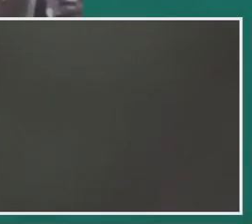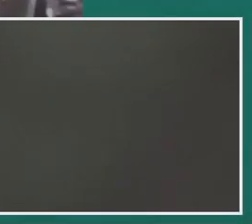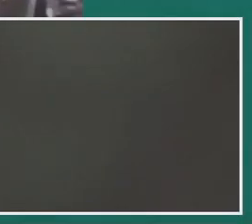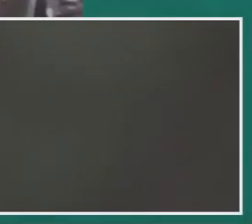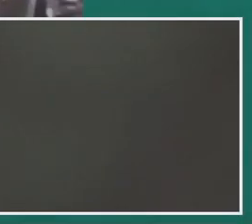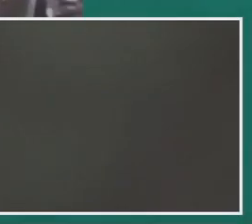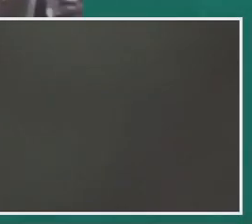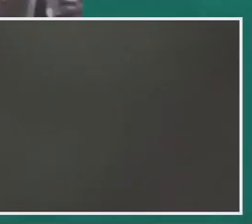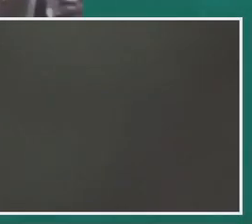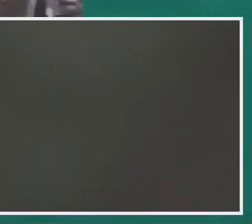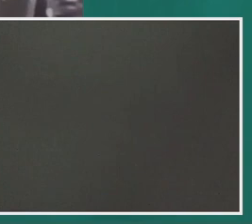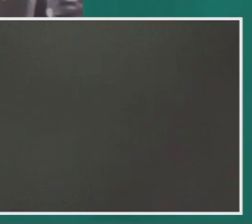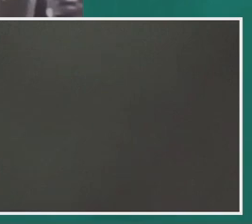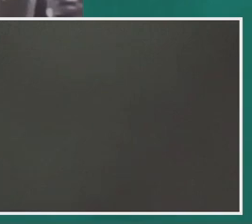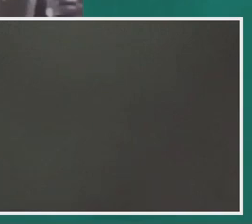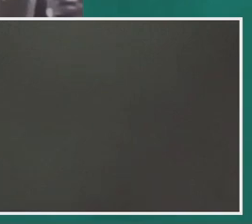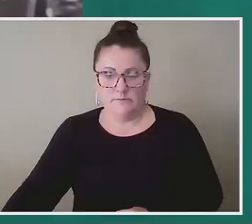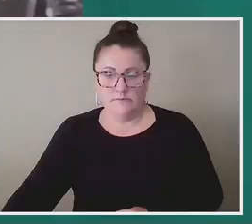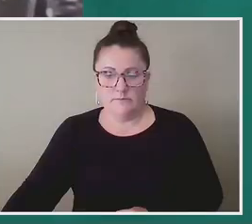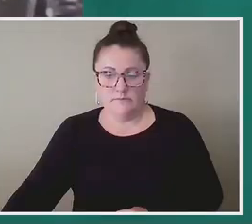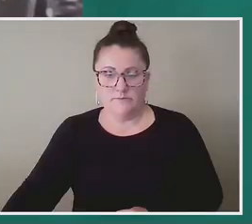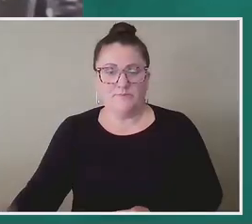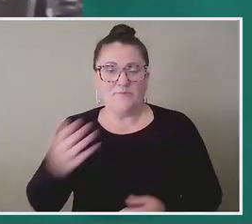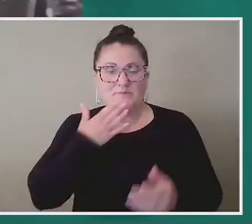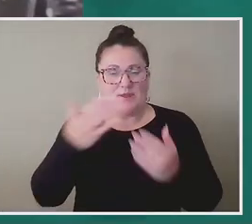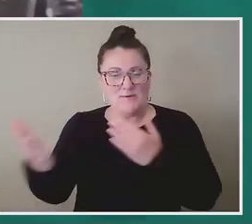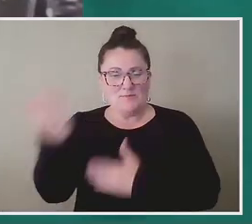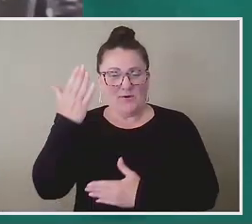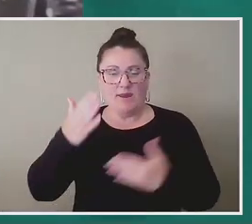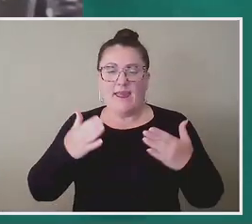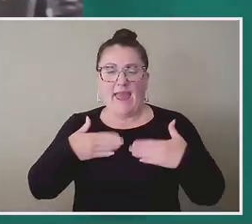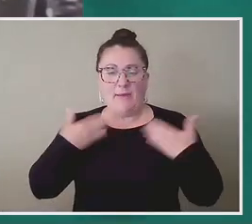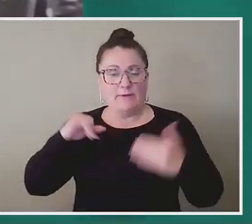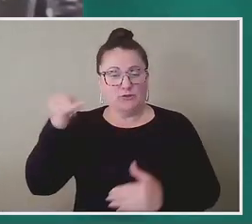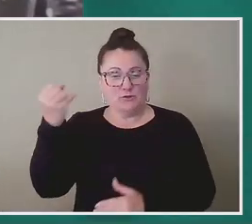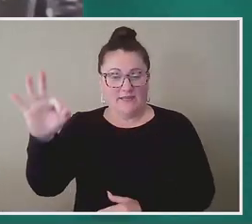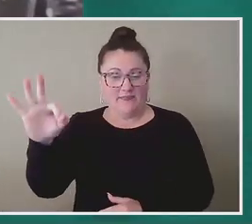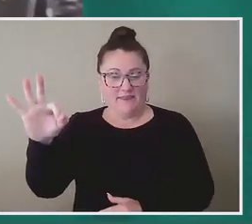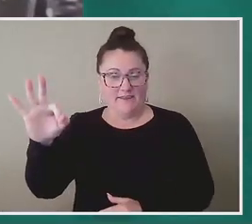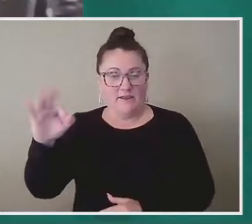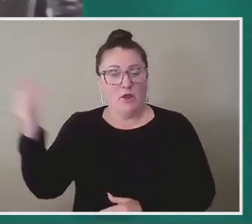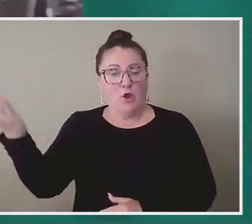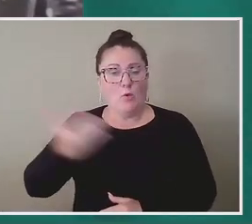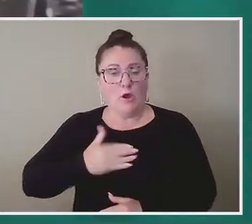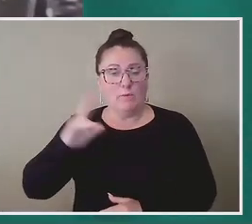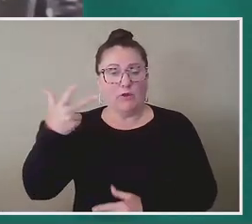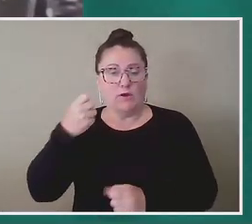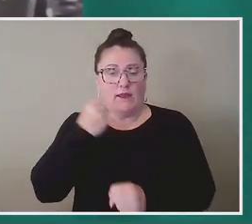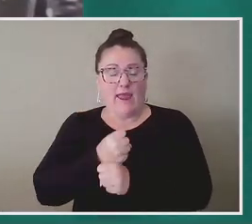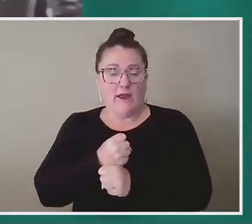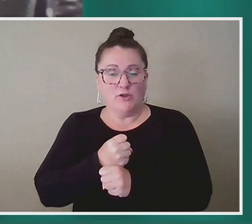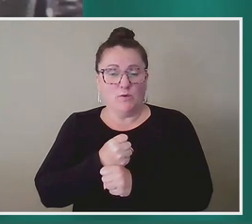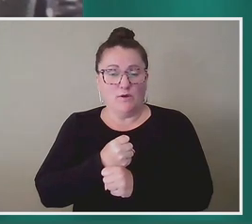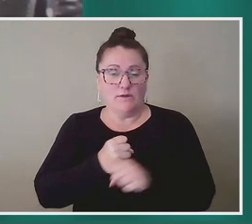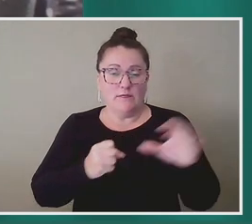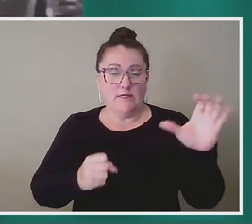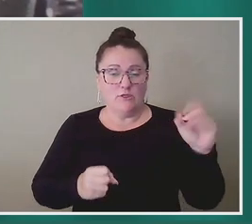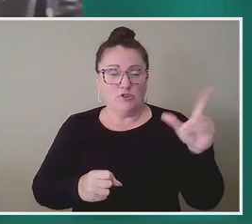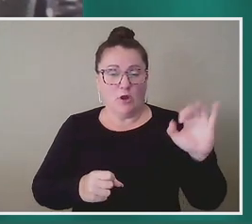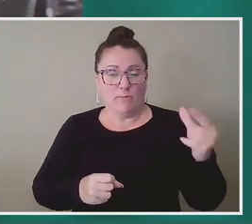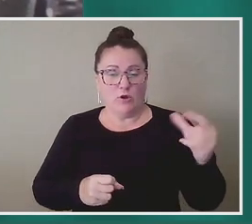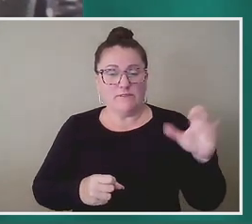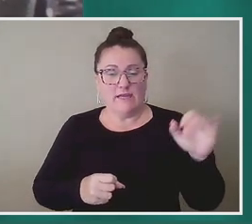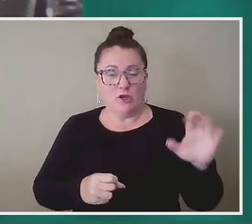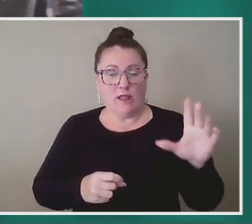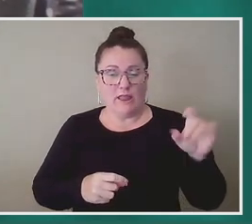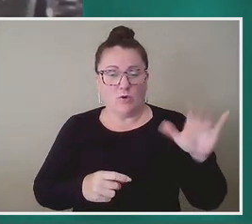And good morning, and happy Juneteenth. Welcome to the third annual Schaumburg Center Literary Festival, and